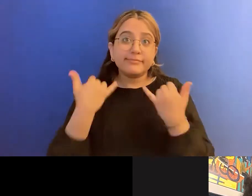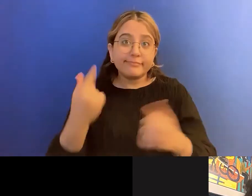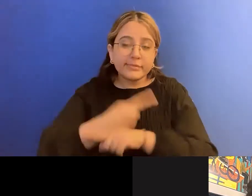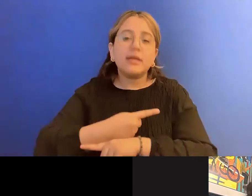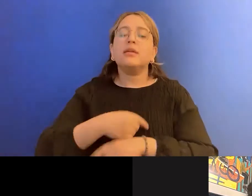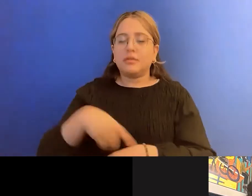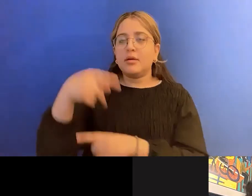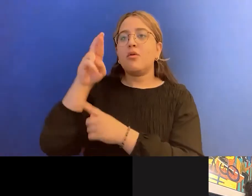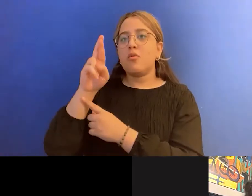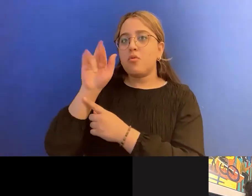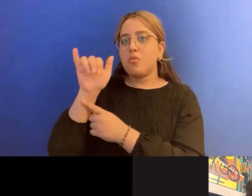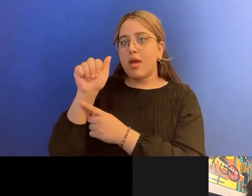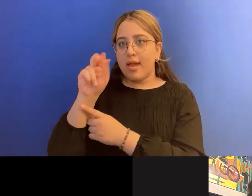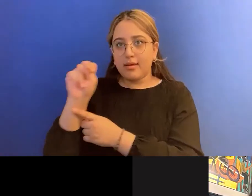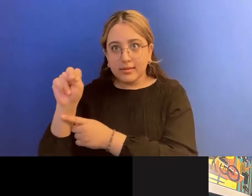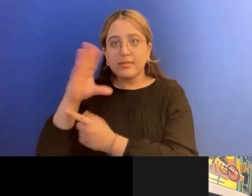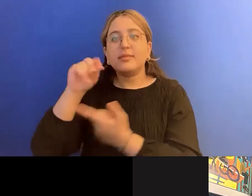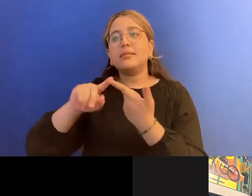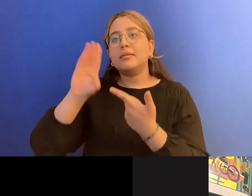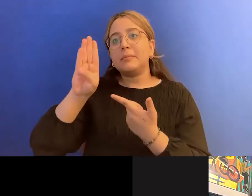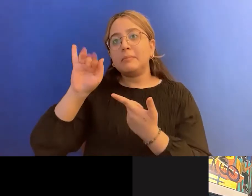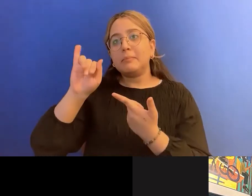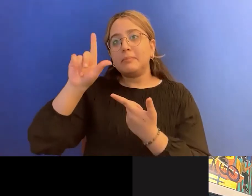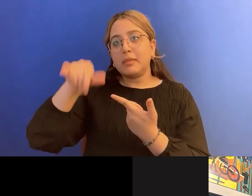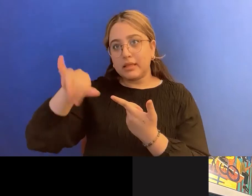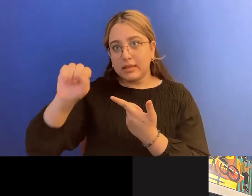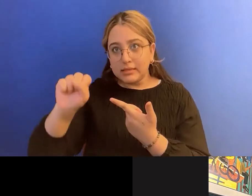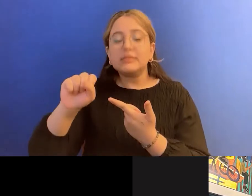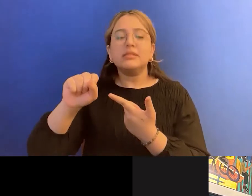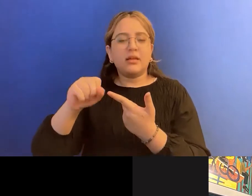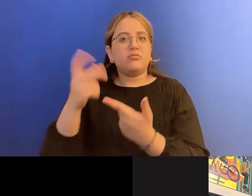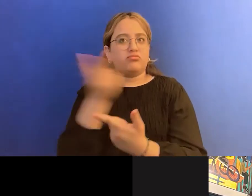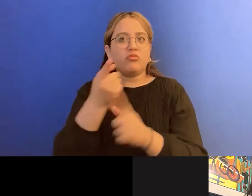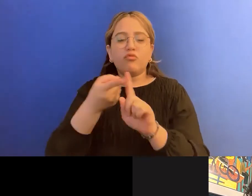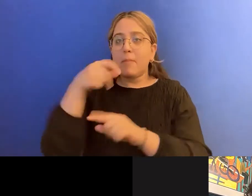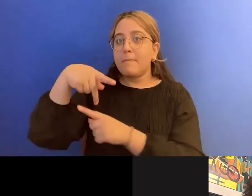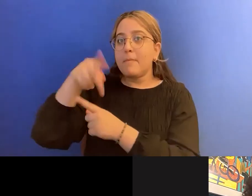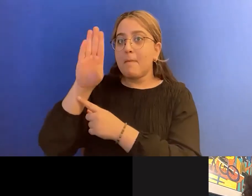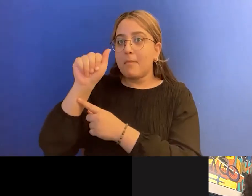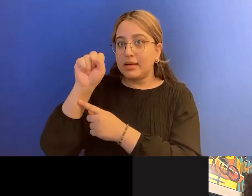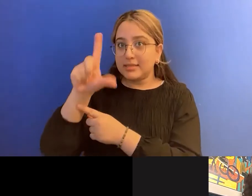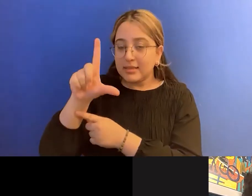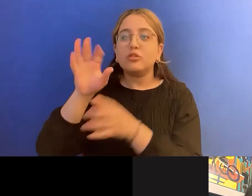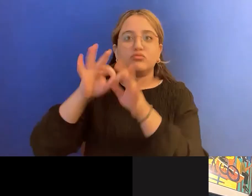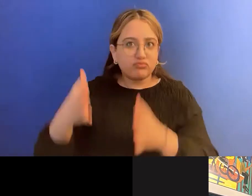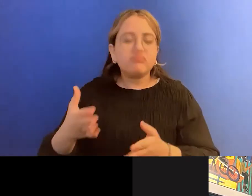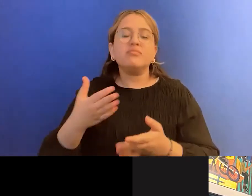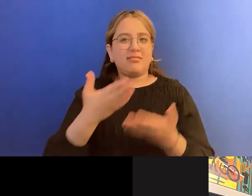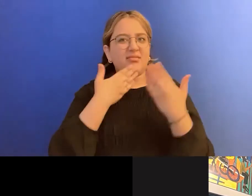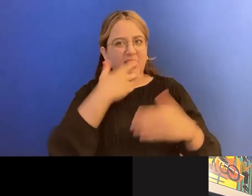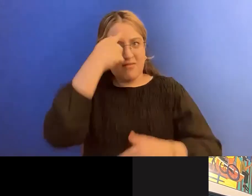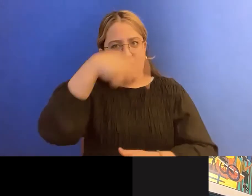ASL. We thank them for their work today. And now I'm going to introduce Artie.